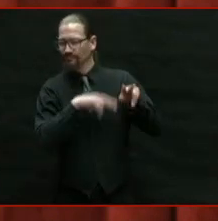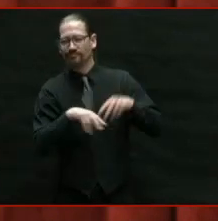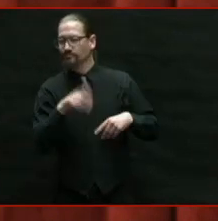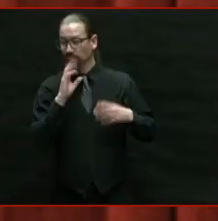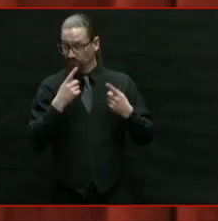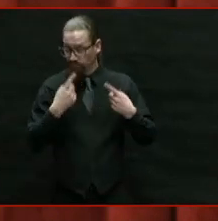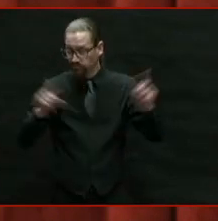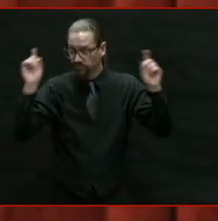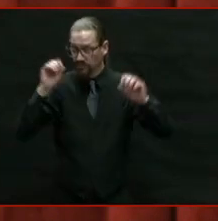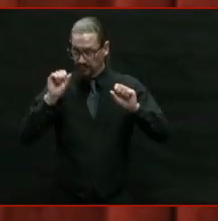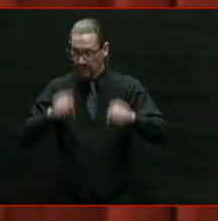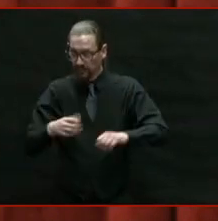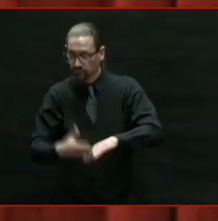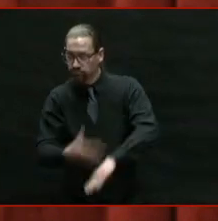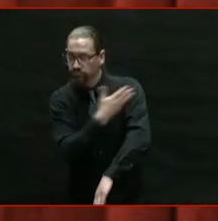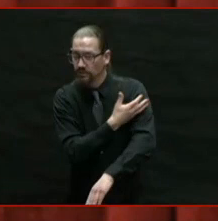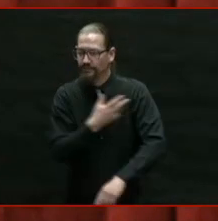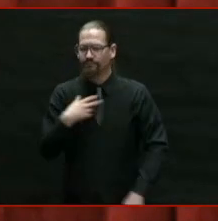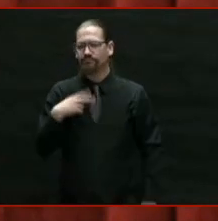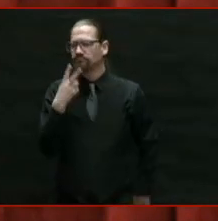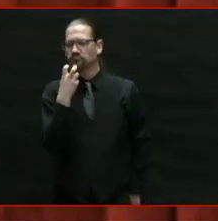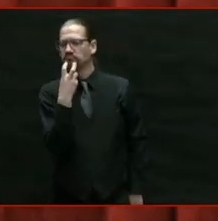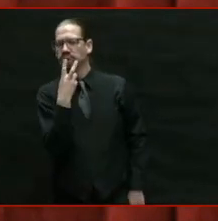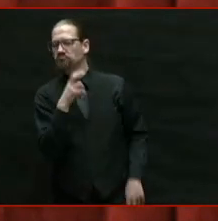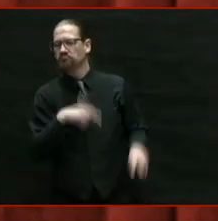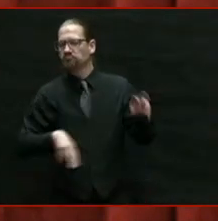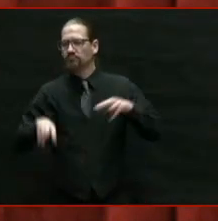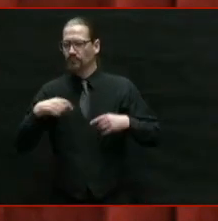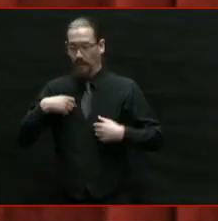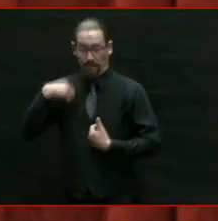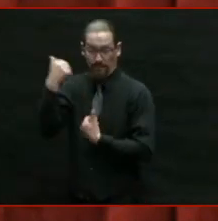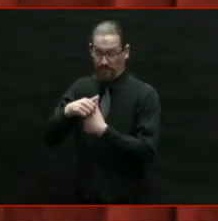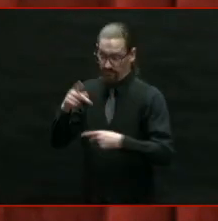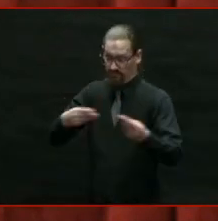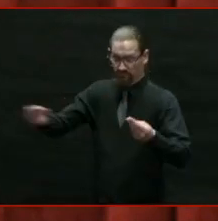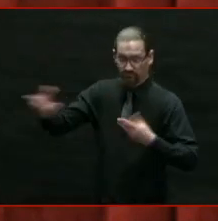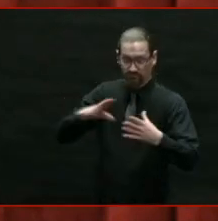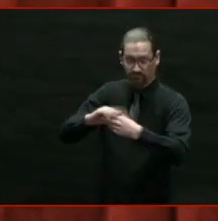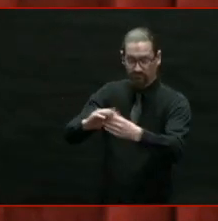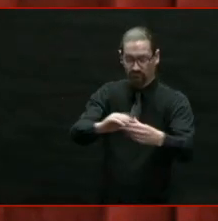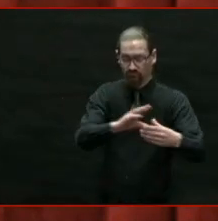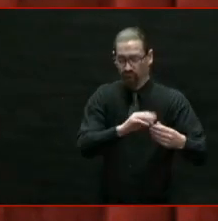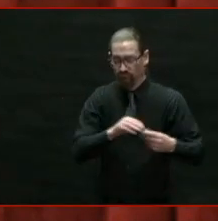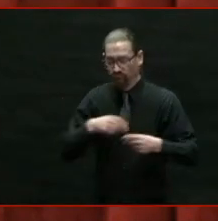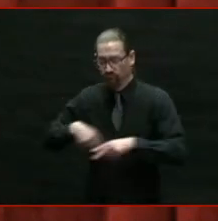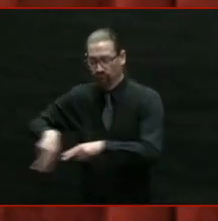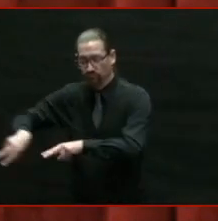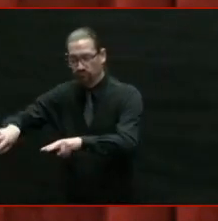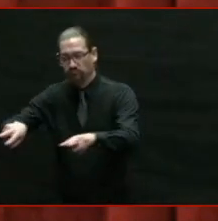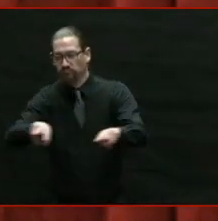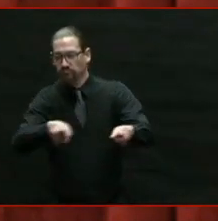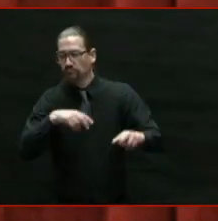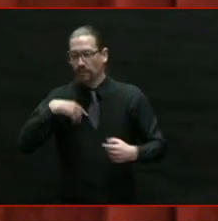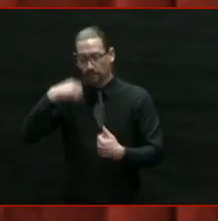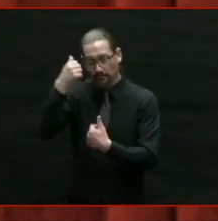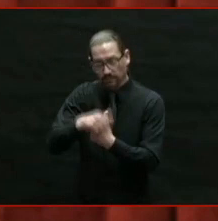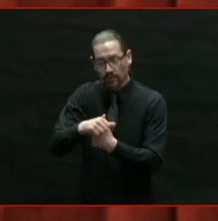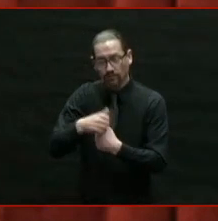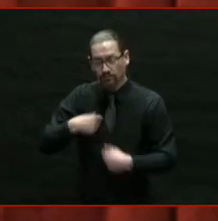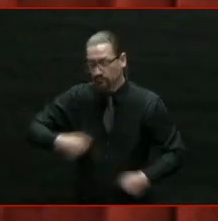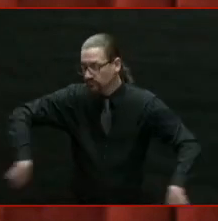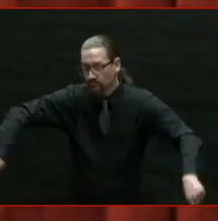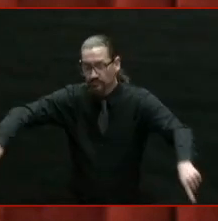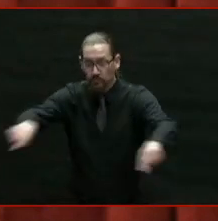But on that cold and snowy day, we together committed to a fresh start. And at that time,